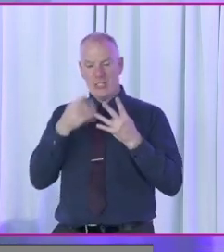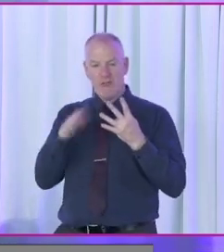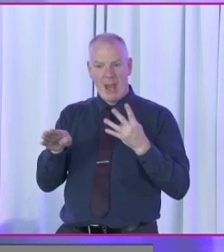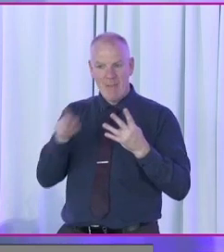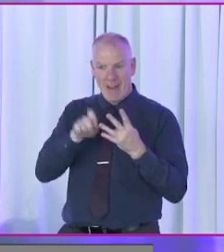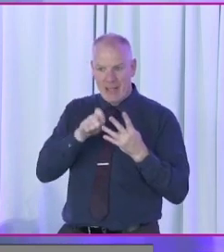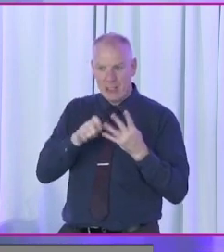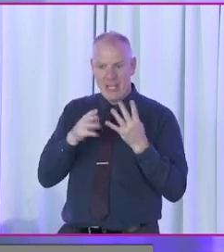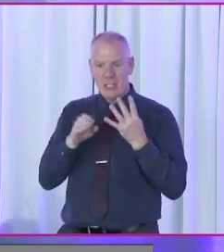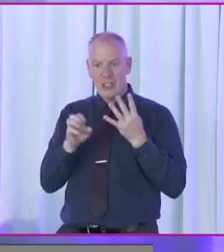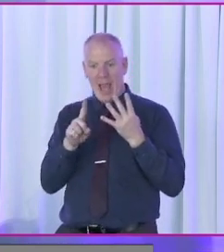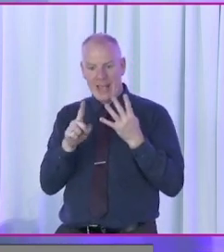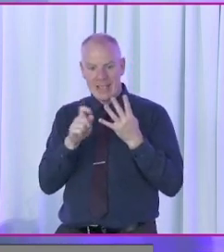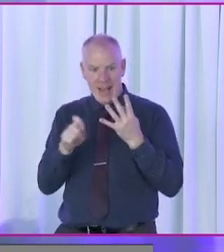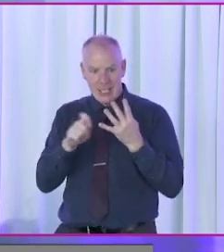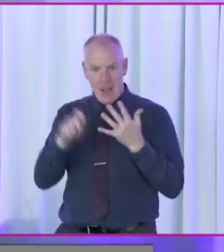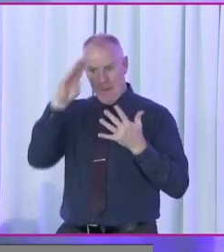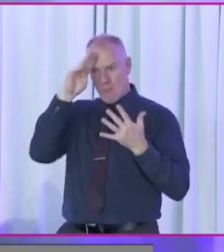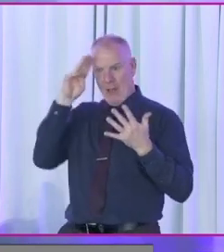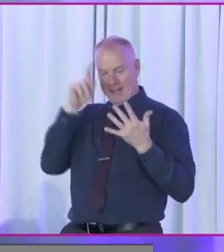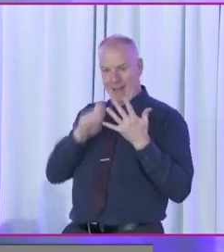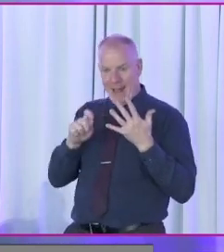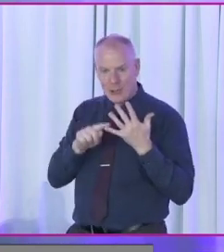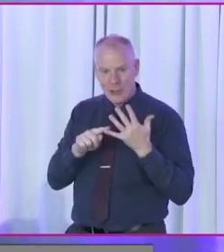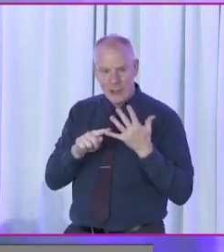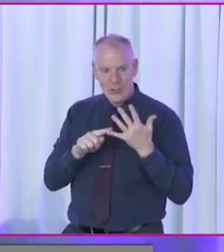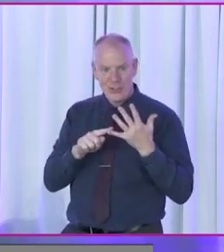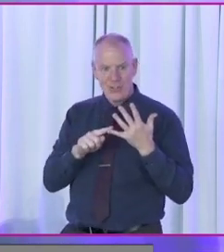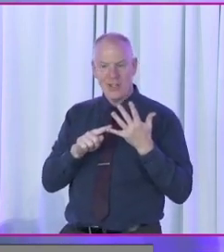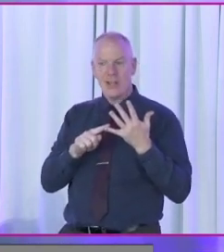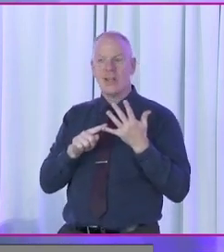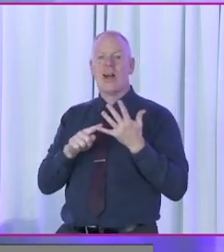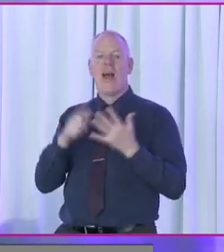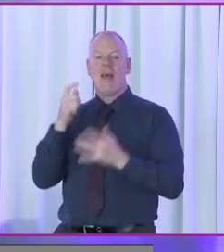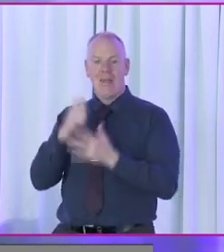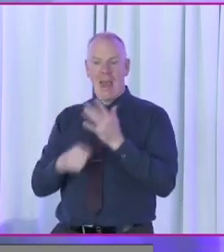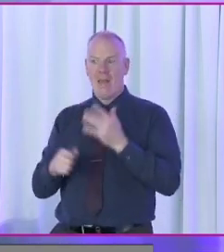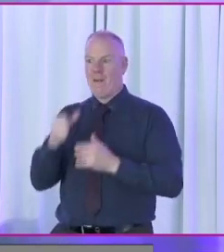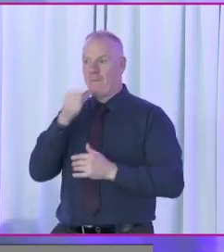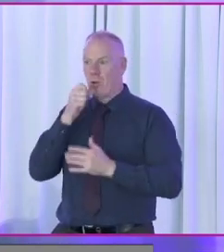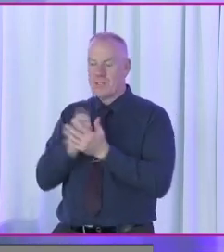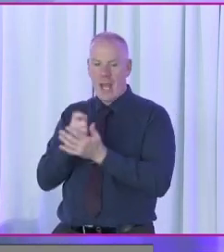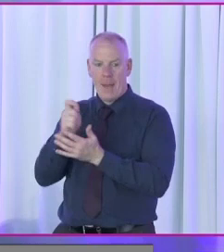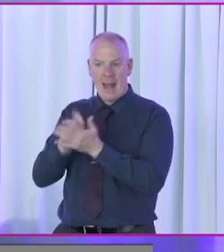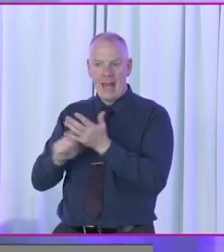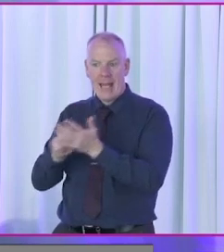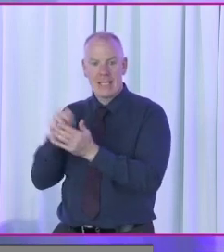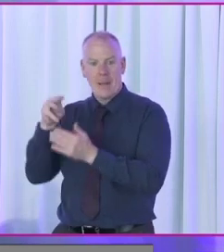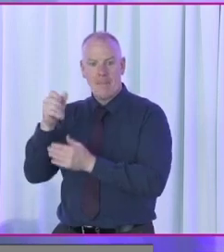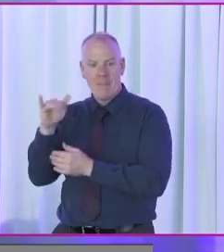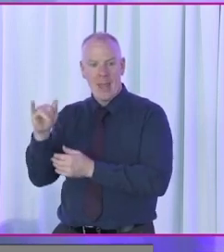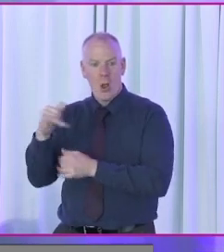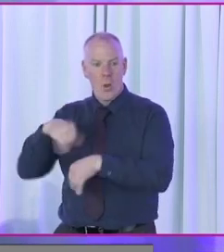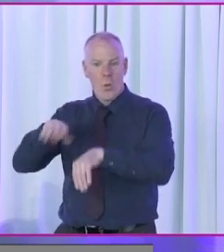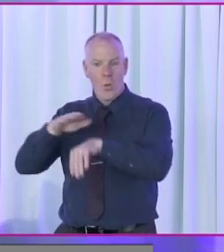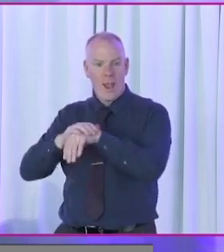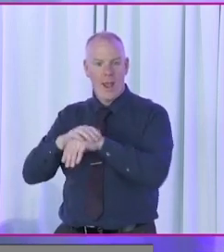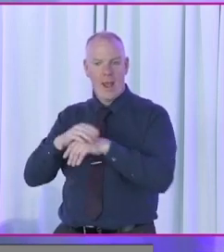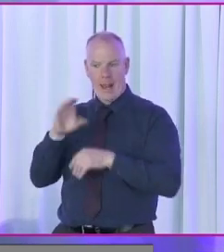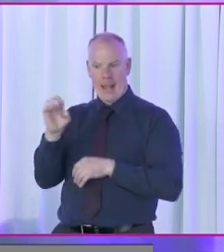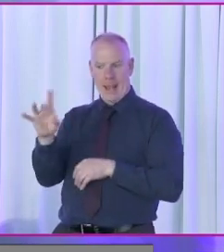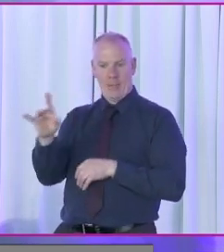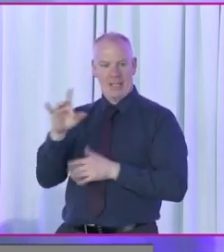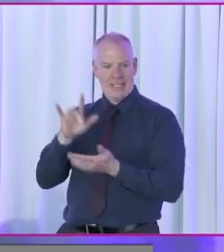have a Shannon election, we'll have a presidential election, there's going to be a directly elected mayor election in Limerick City next year.